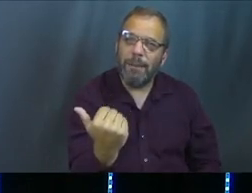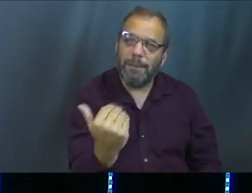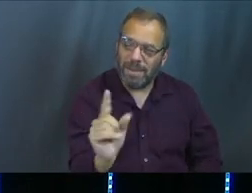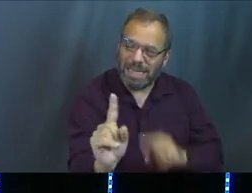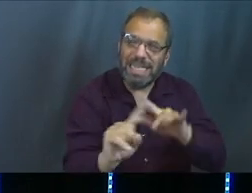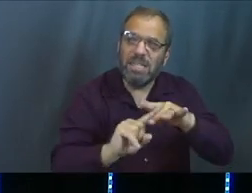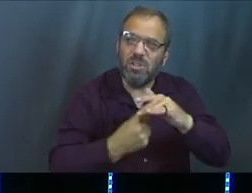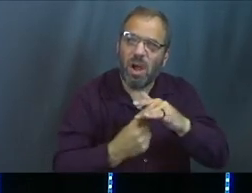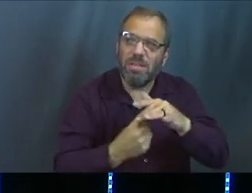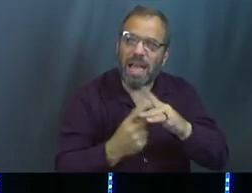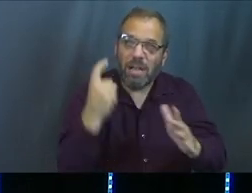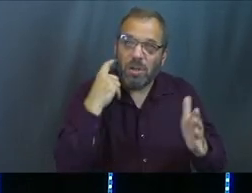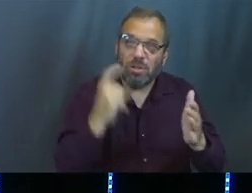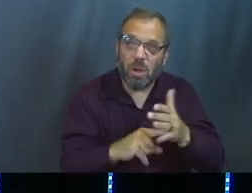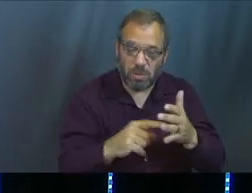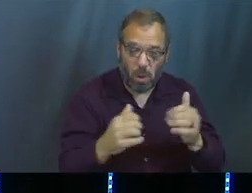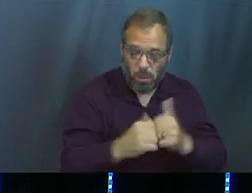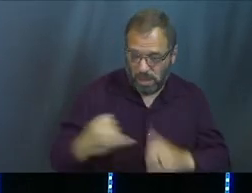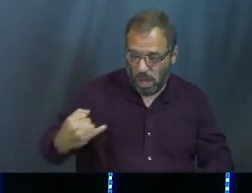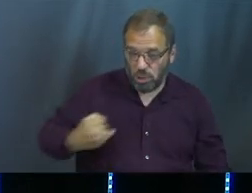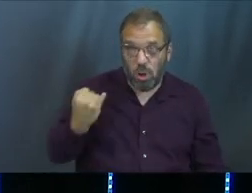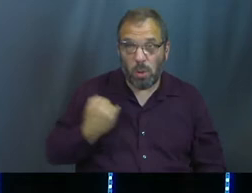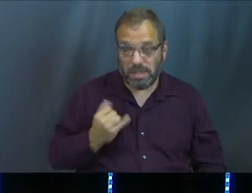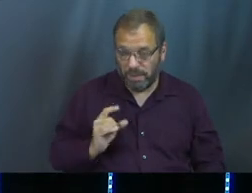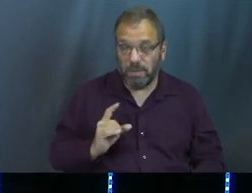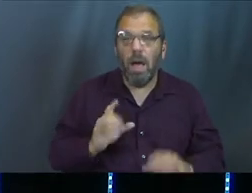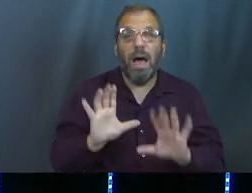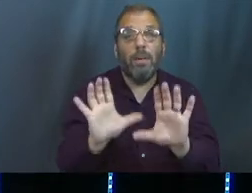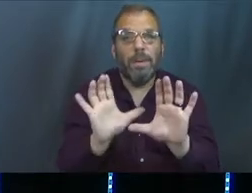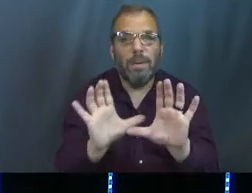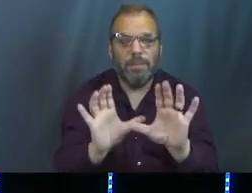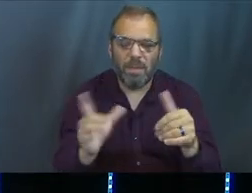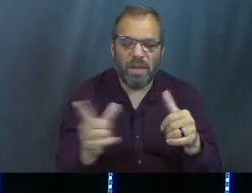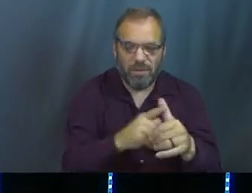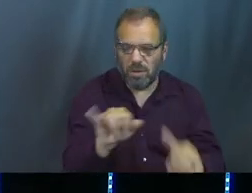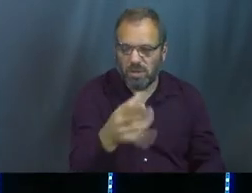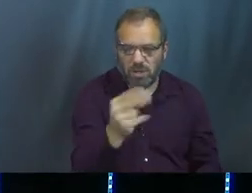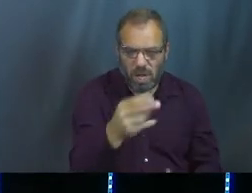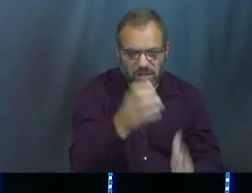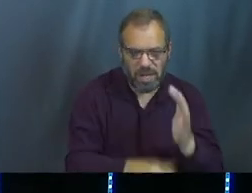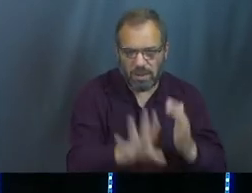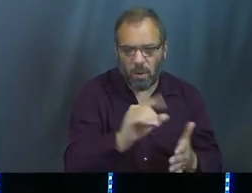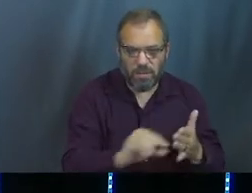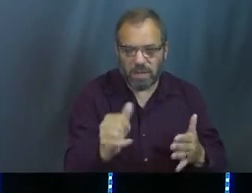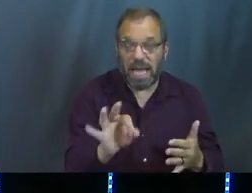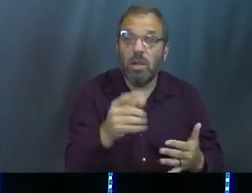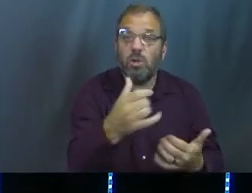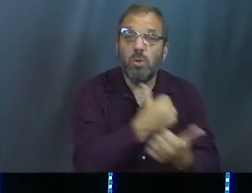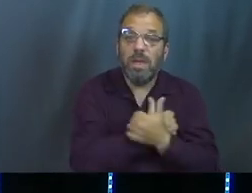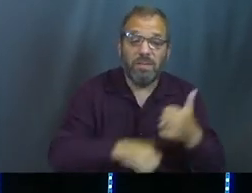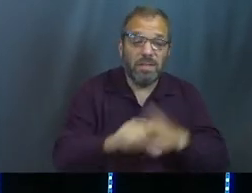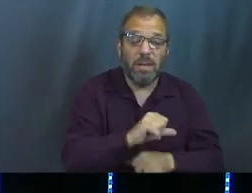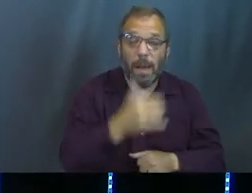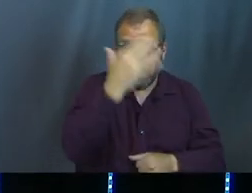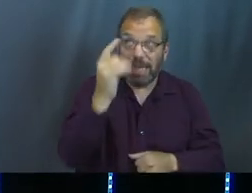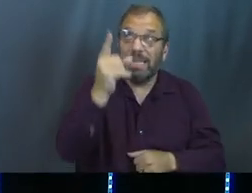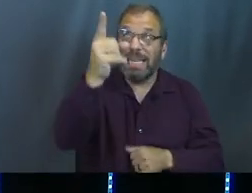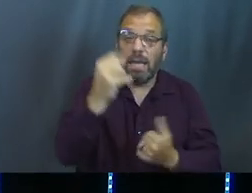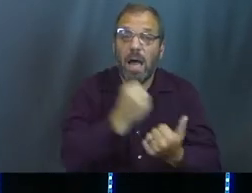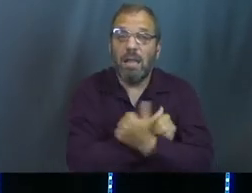He's the initiator. And you see that in Joseph's story, right? Again, think 1 John 4, 19. We love each other because he loved us